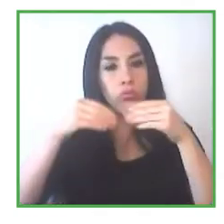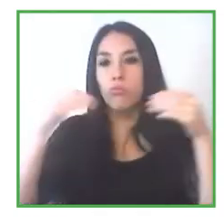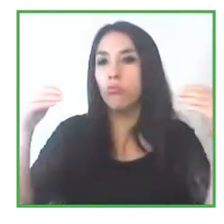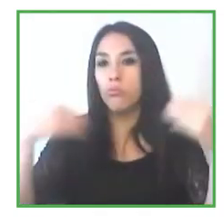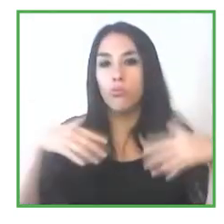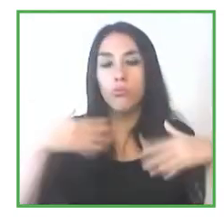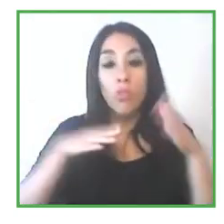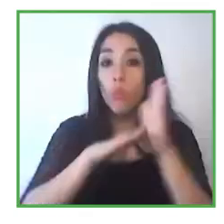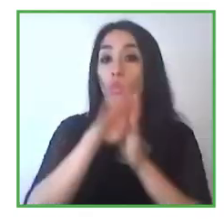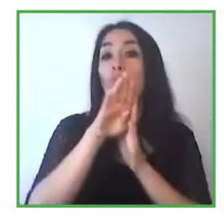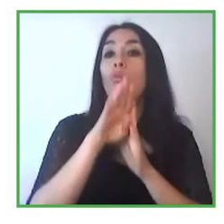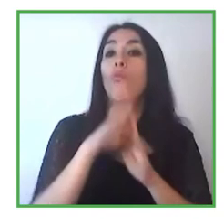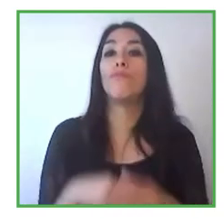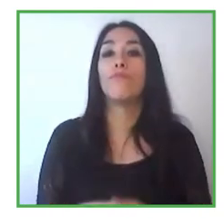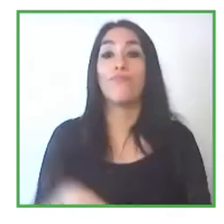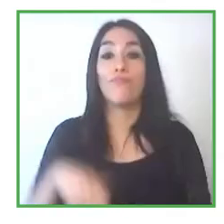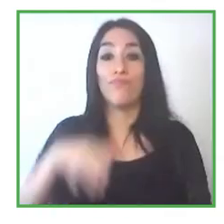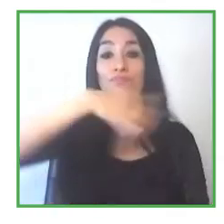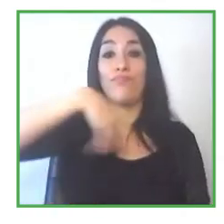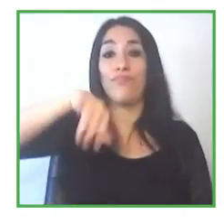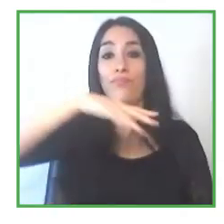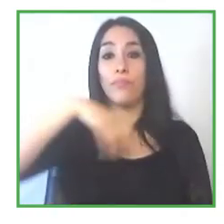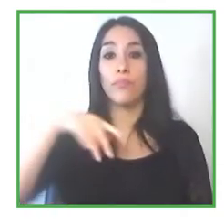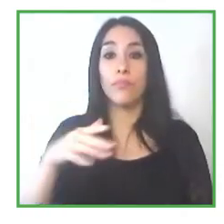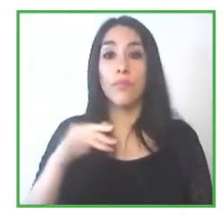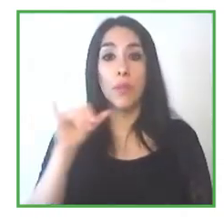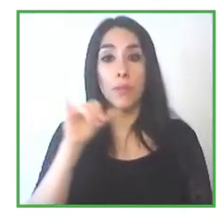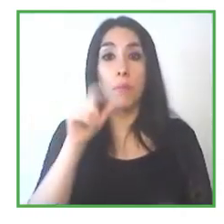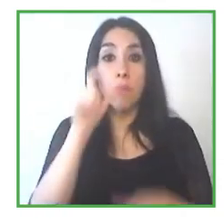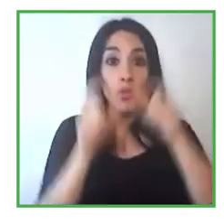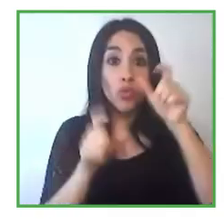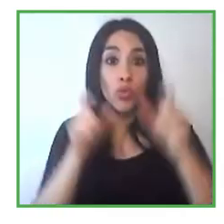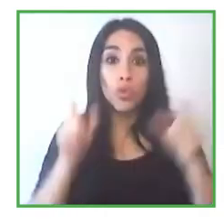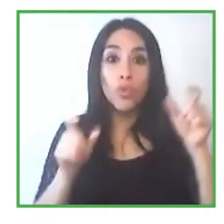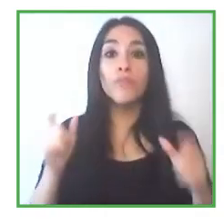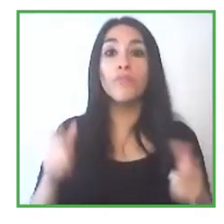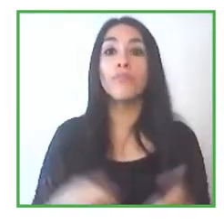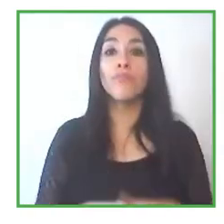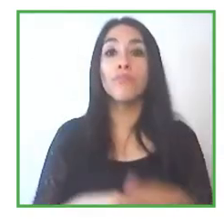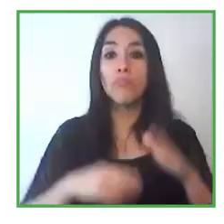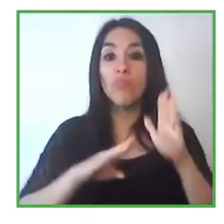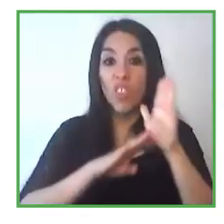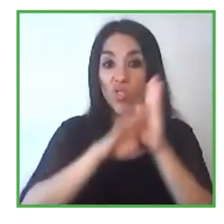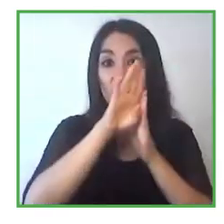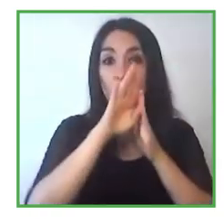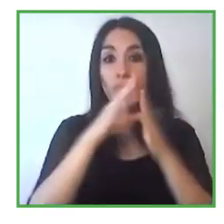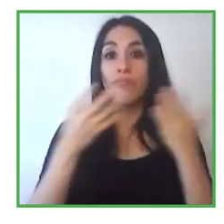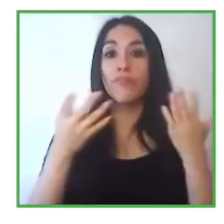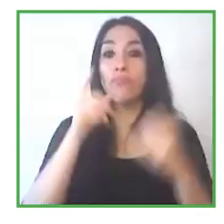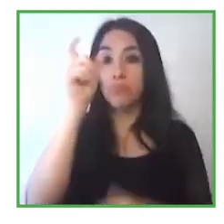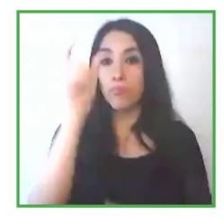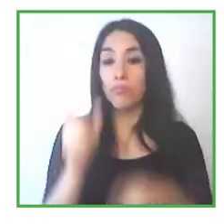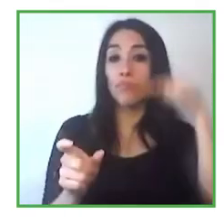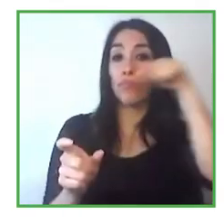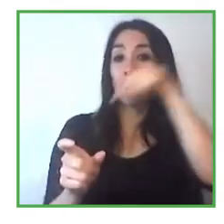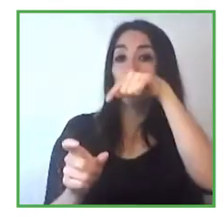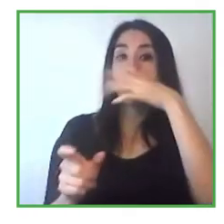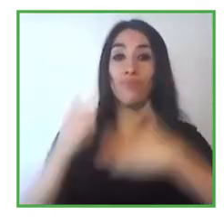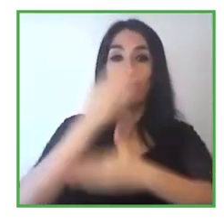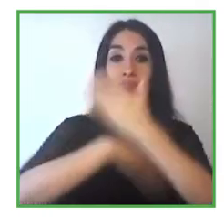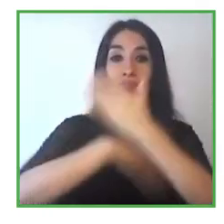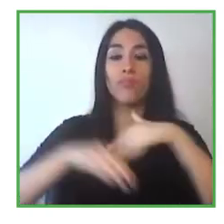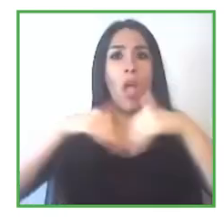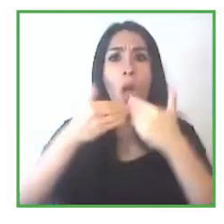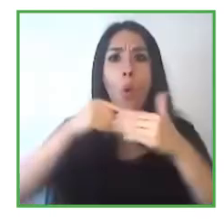disability in their workplace in the conscientious aspects we're working on aspects relating to